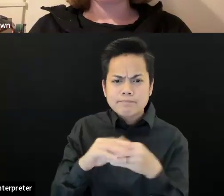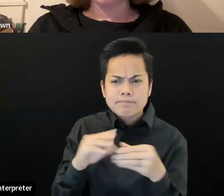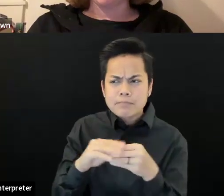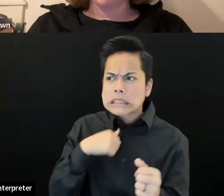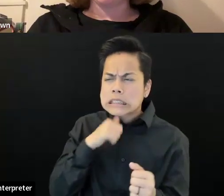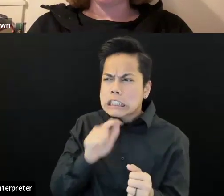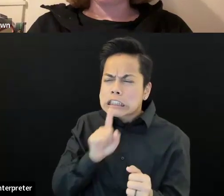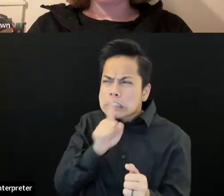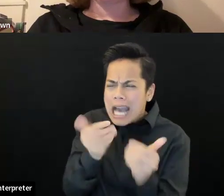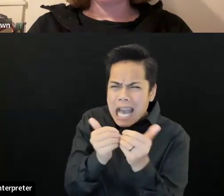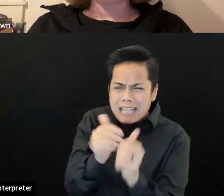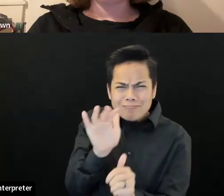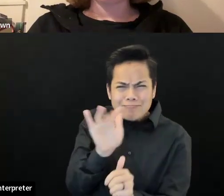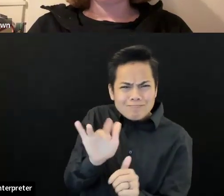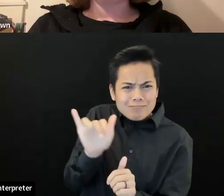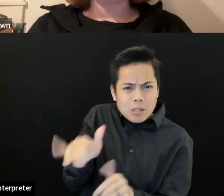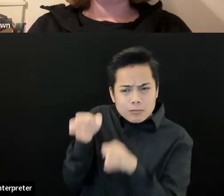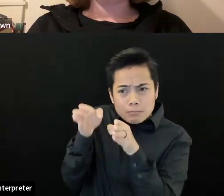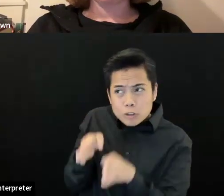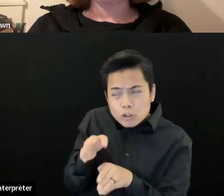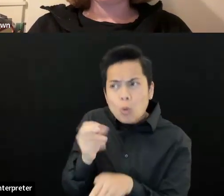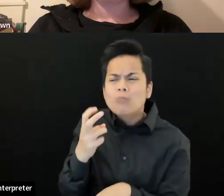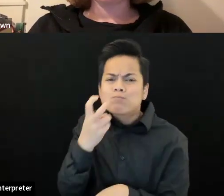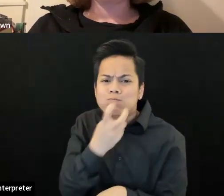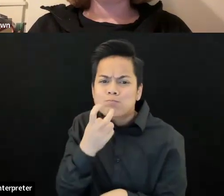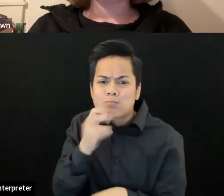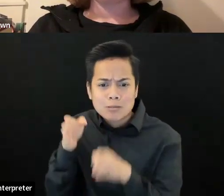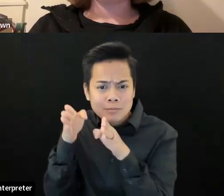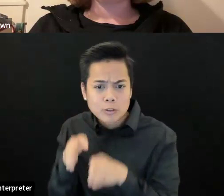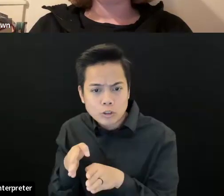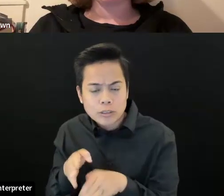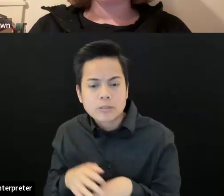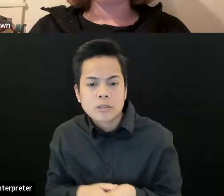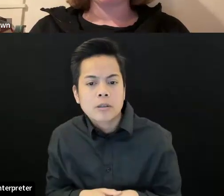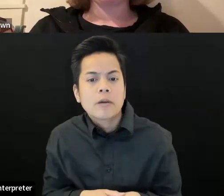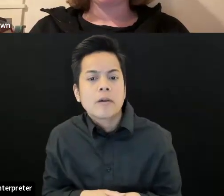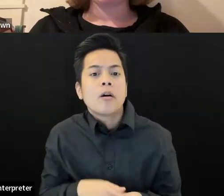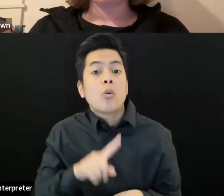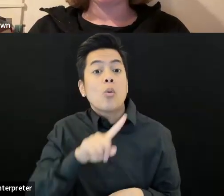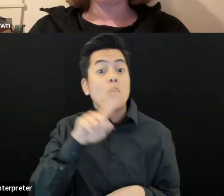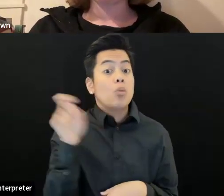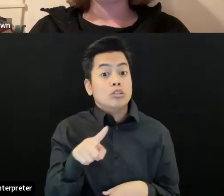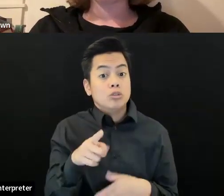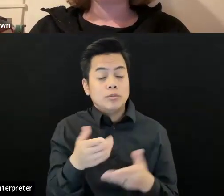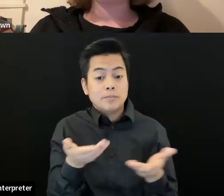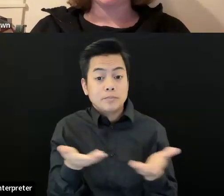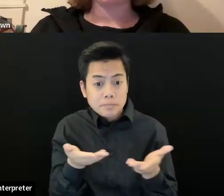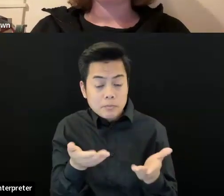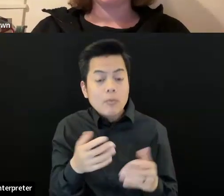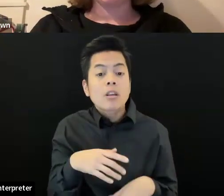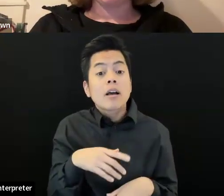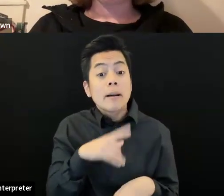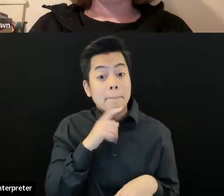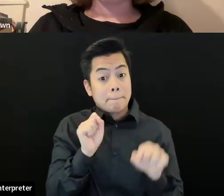says, are there ways to get more involved in the planning process or to participate in events and in events